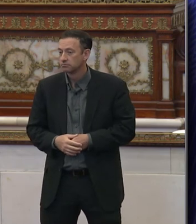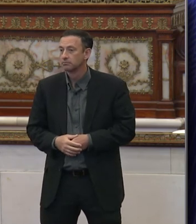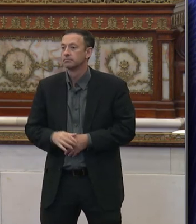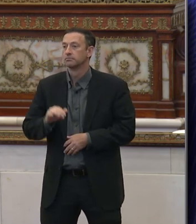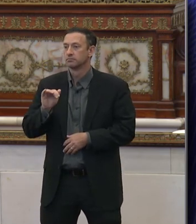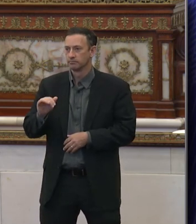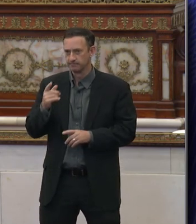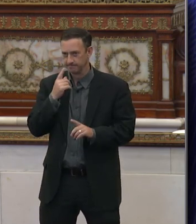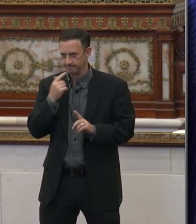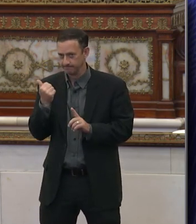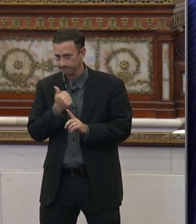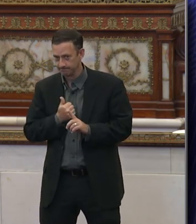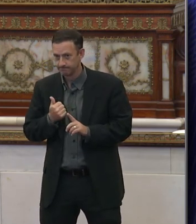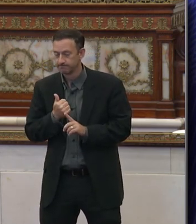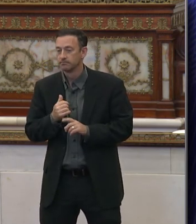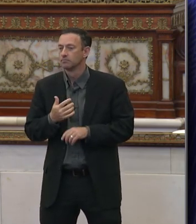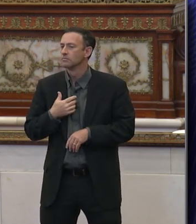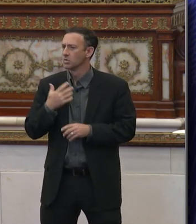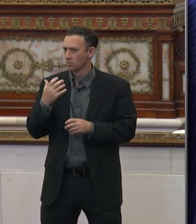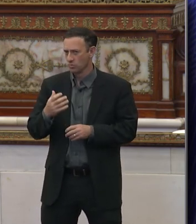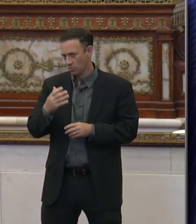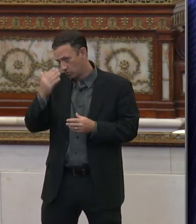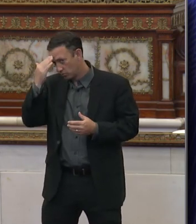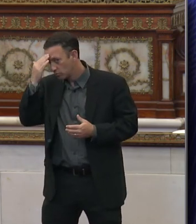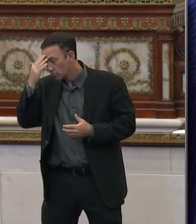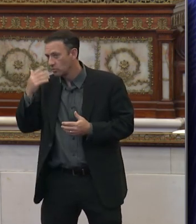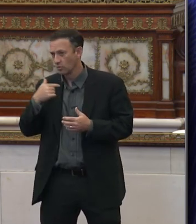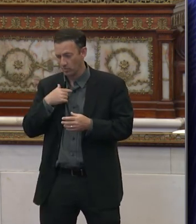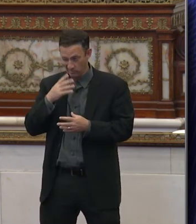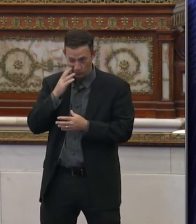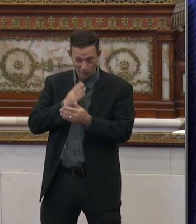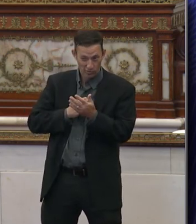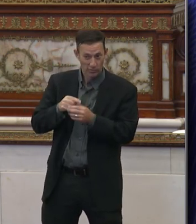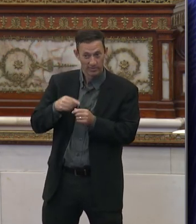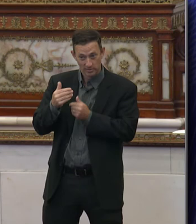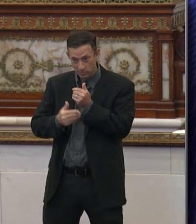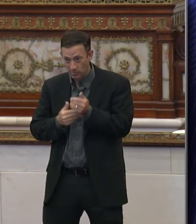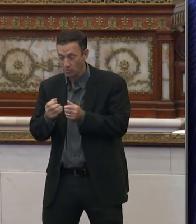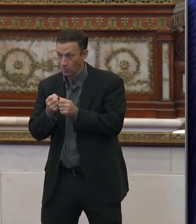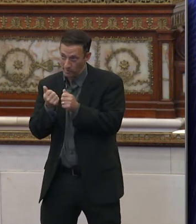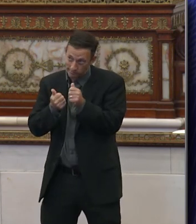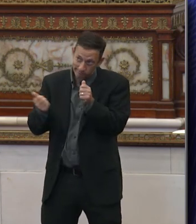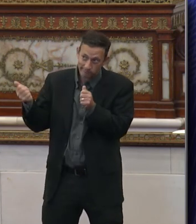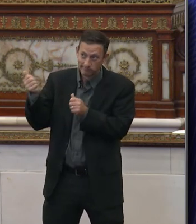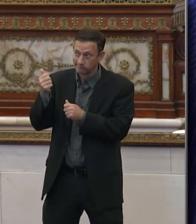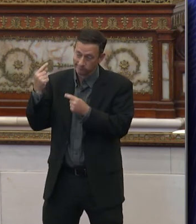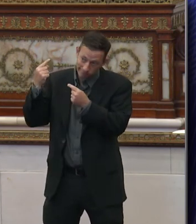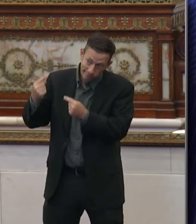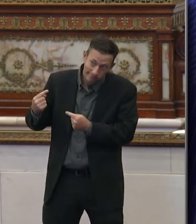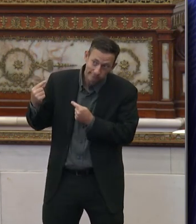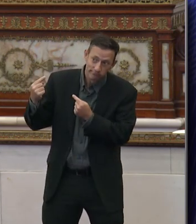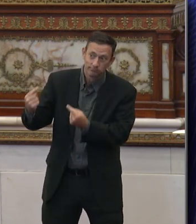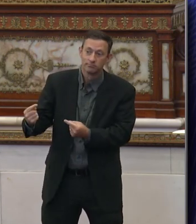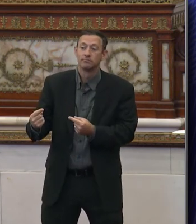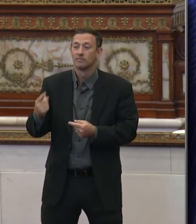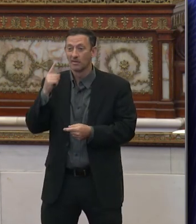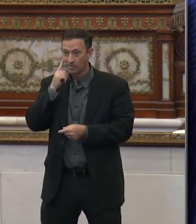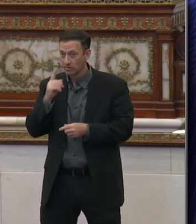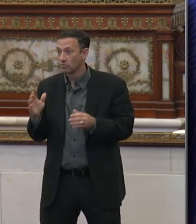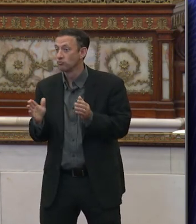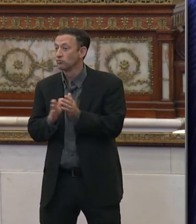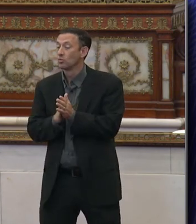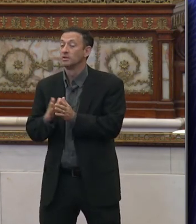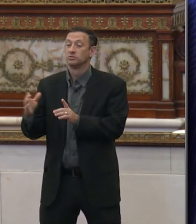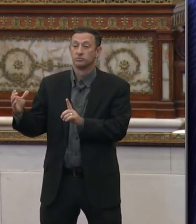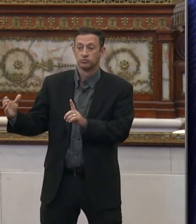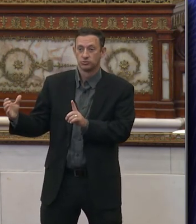Okay. I'm sorry. I just wanted to know, because we've been going through this process with the administration for some time, and I think that the requests of the chair